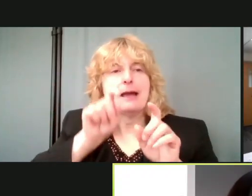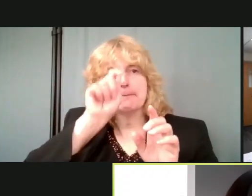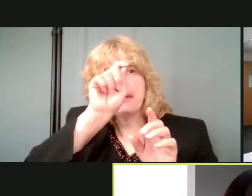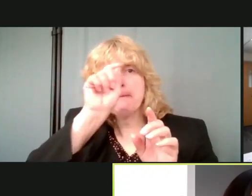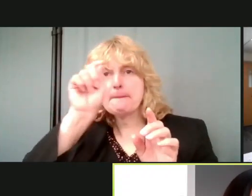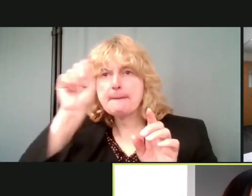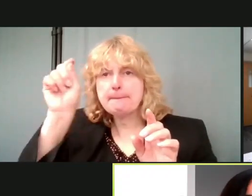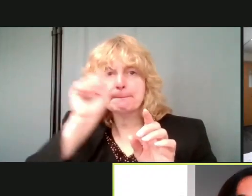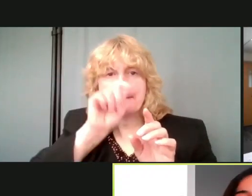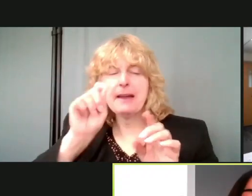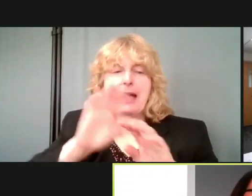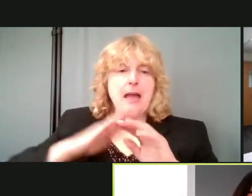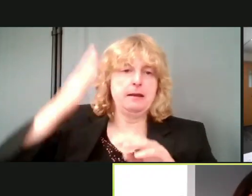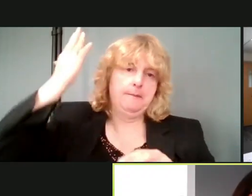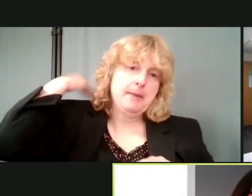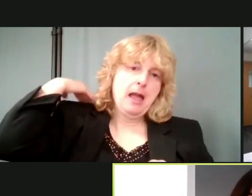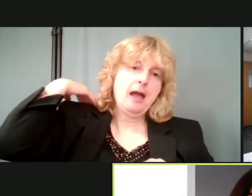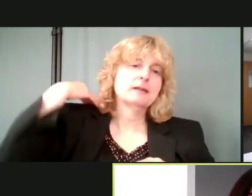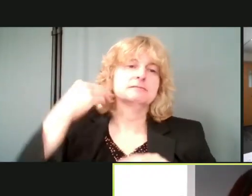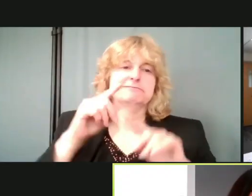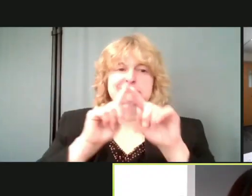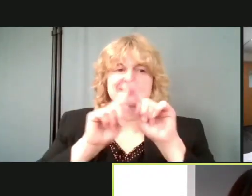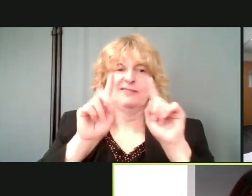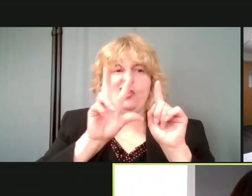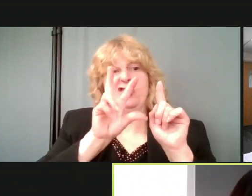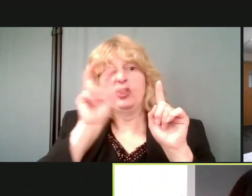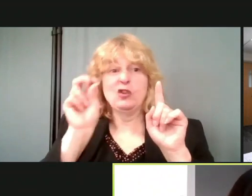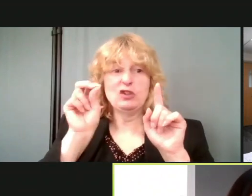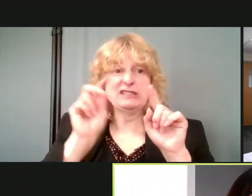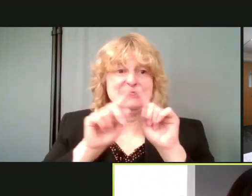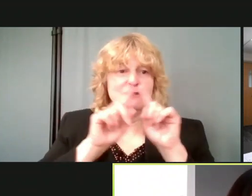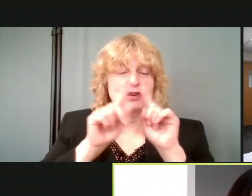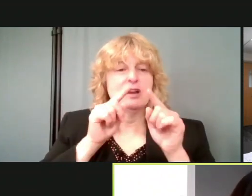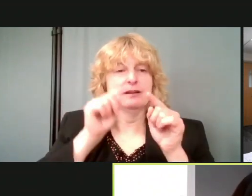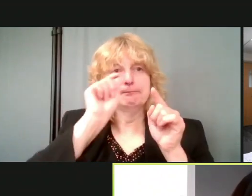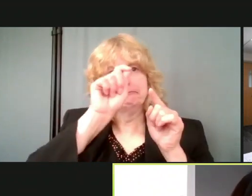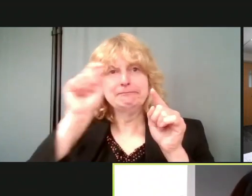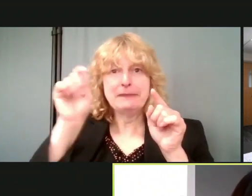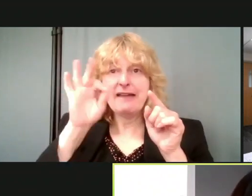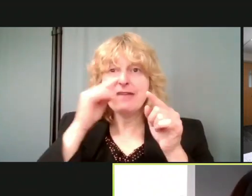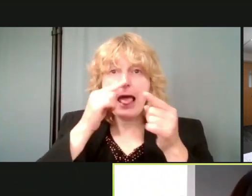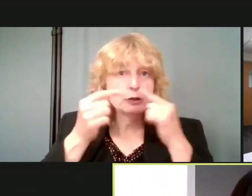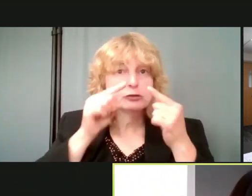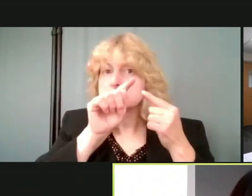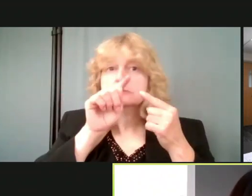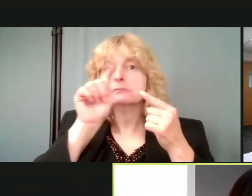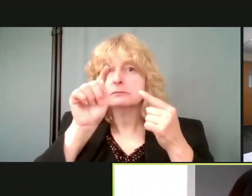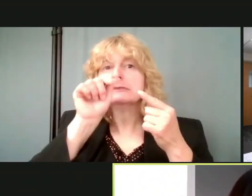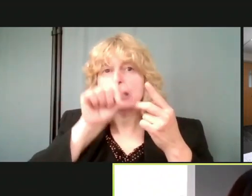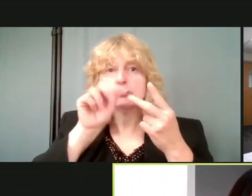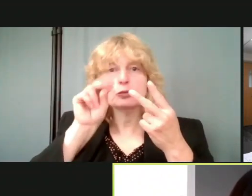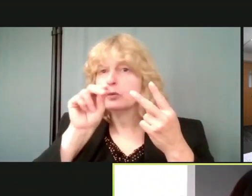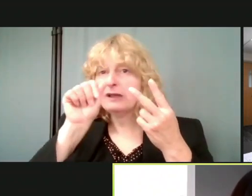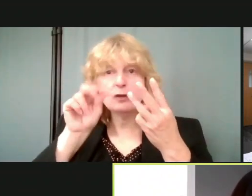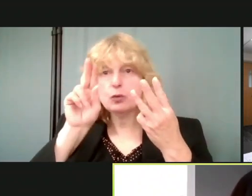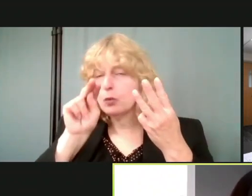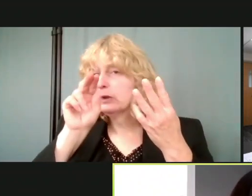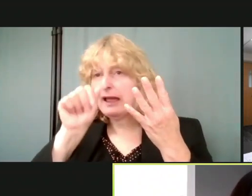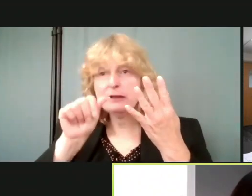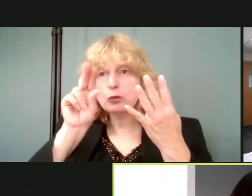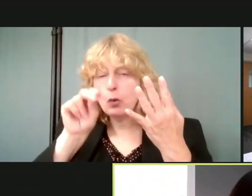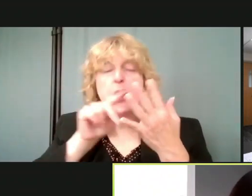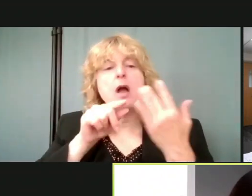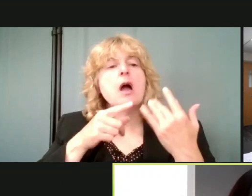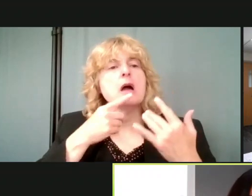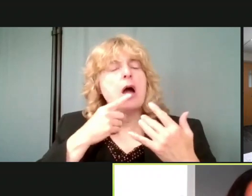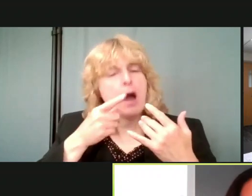And as a result, it turned out that he is very allergic to mold, mold and dampness. I don't know the technical names of